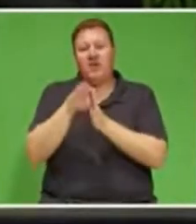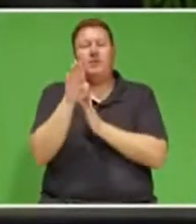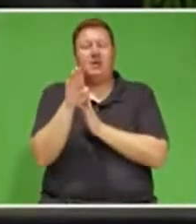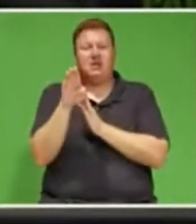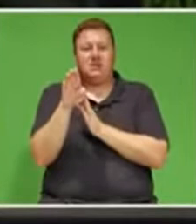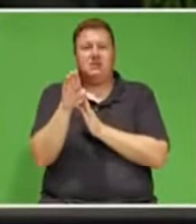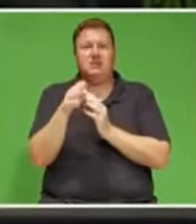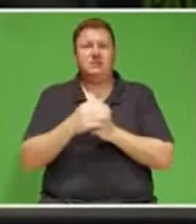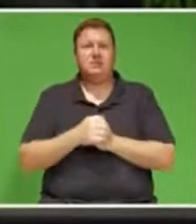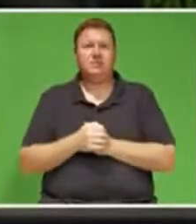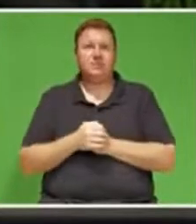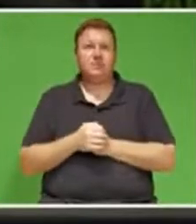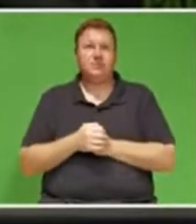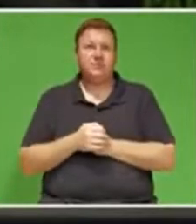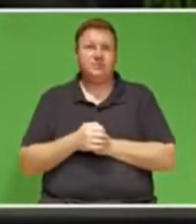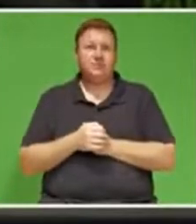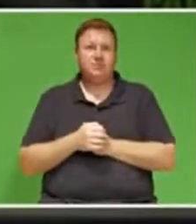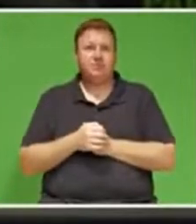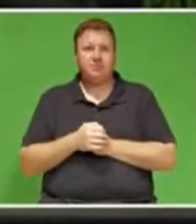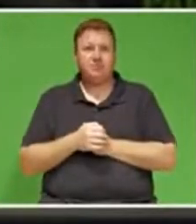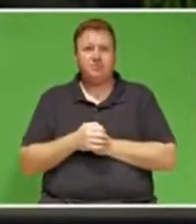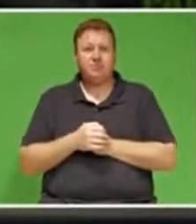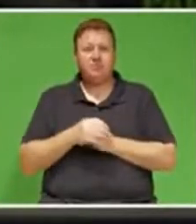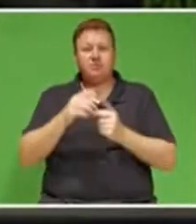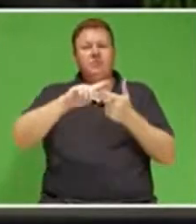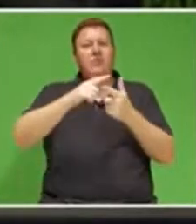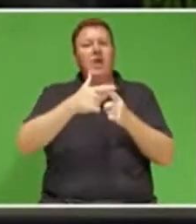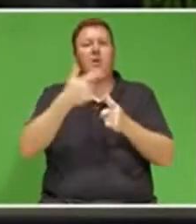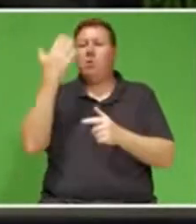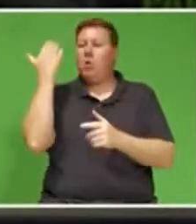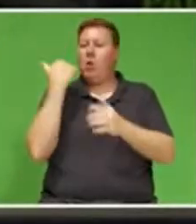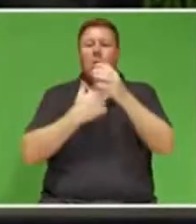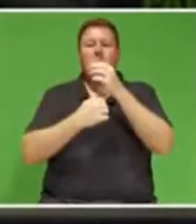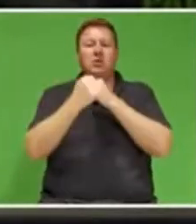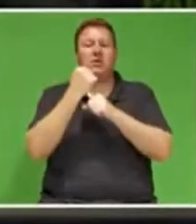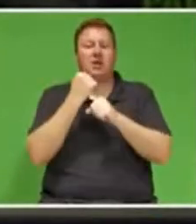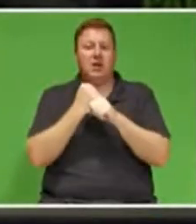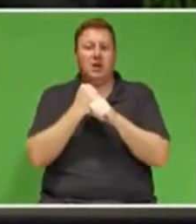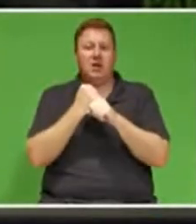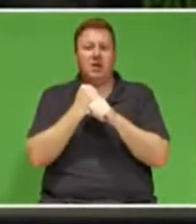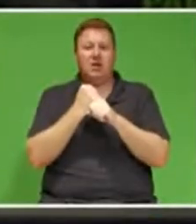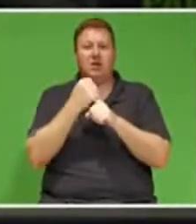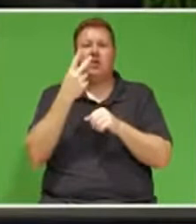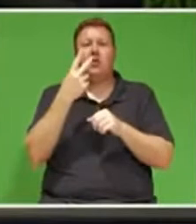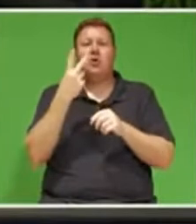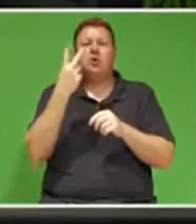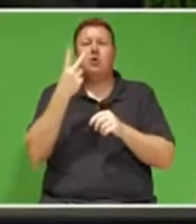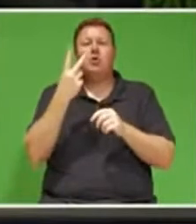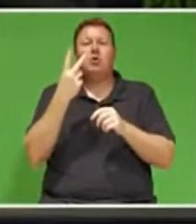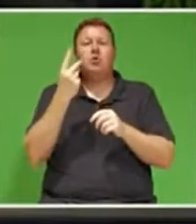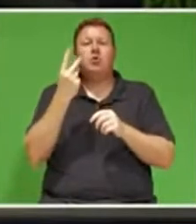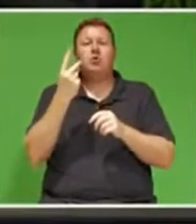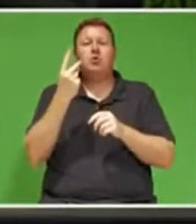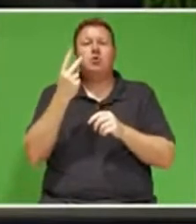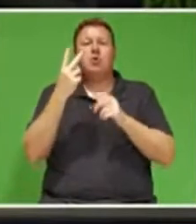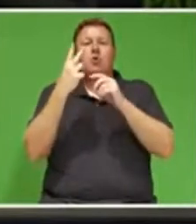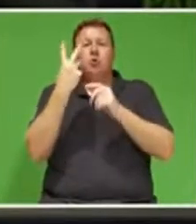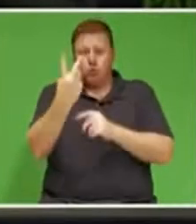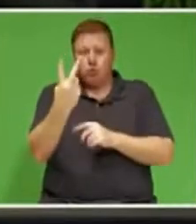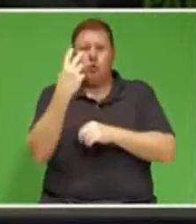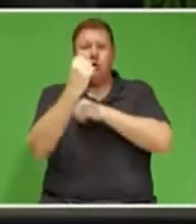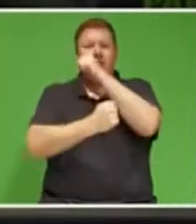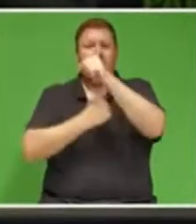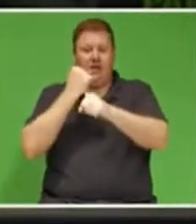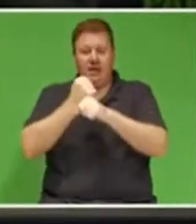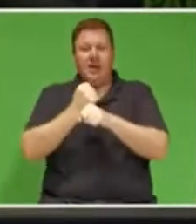country. In April last year, South Africa assumed its two-year term as a member